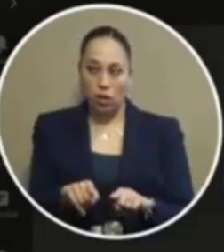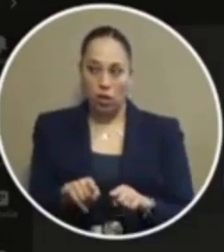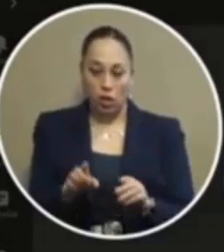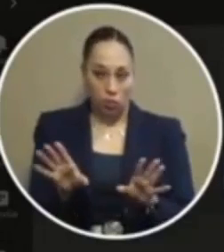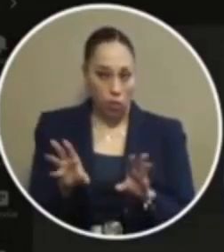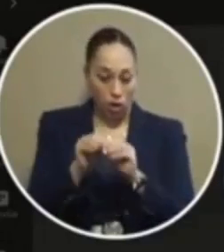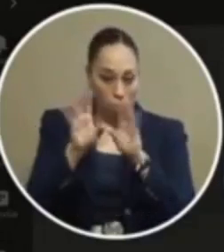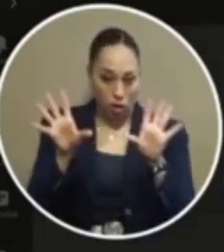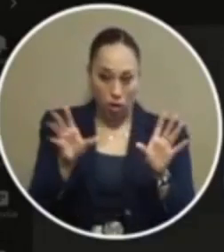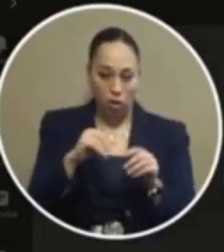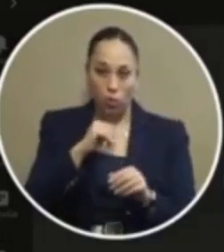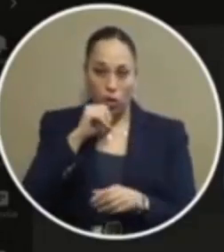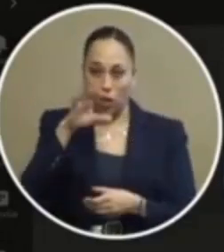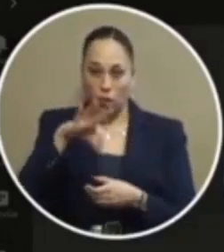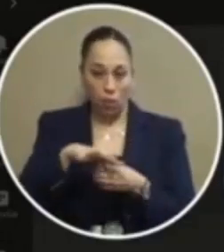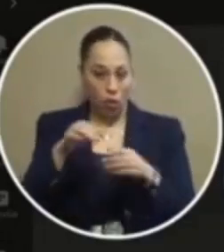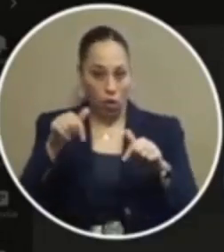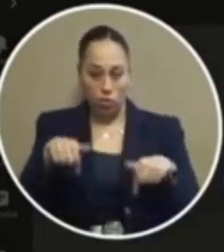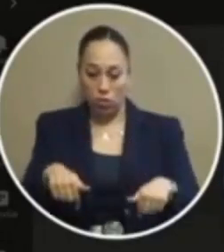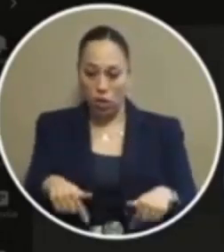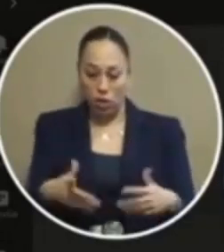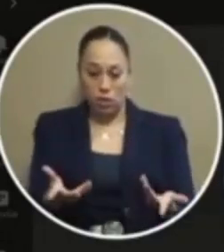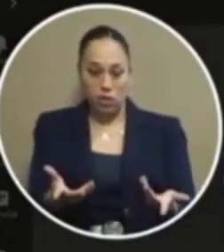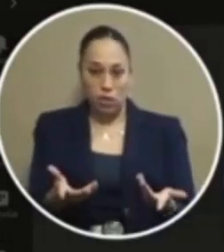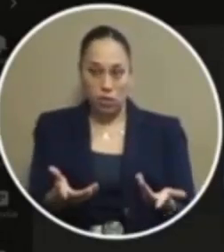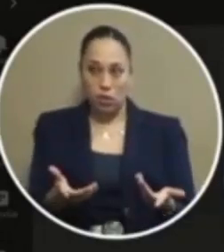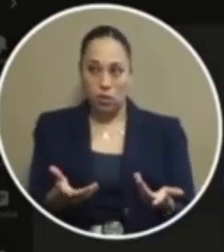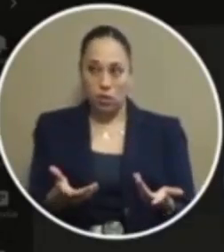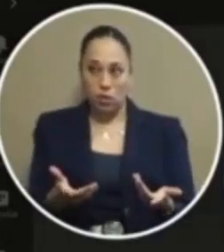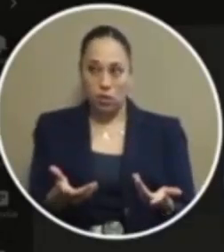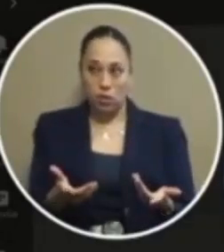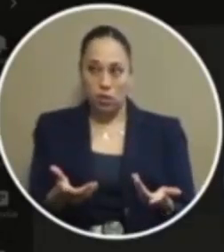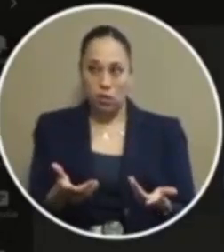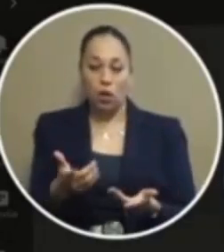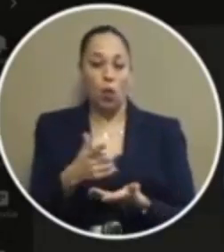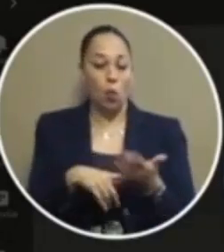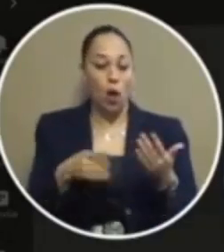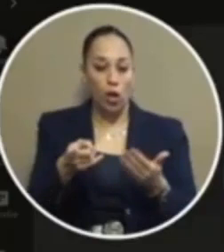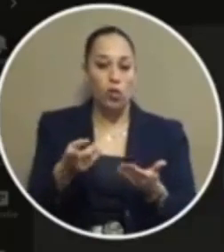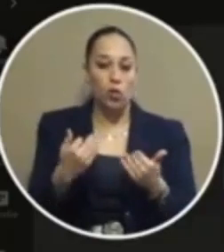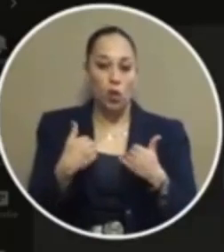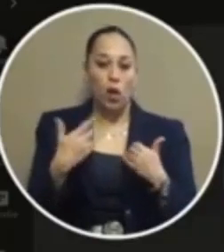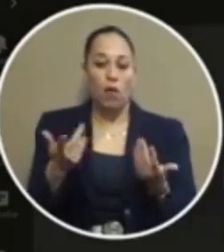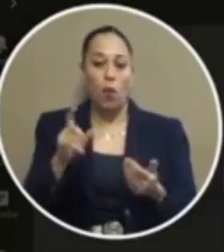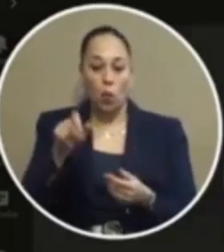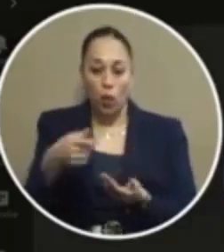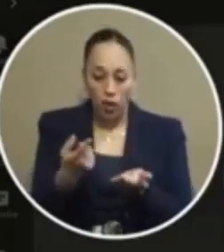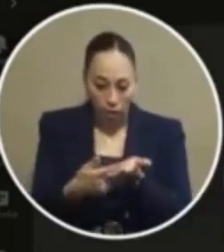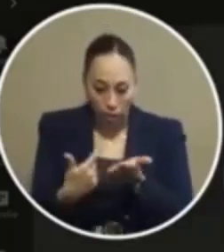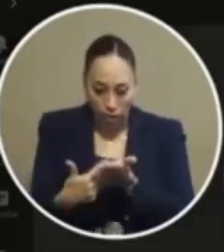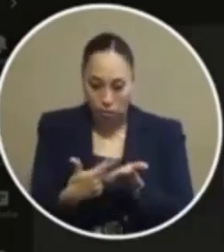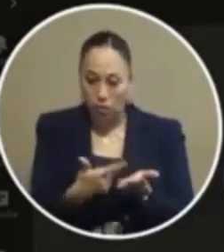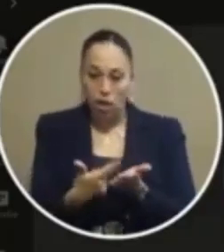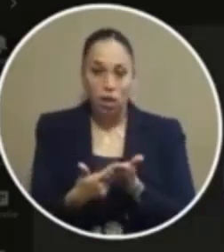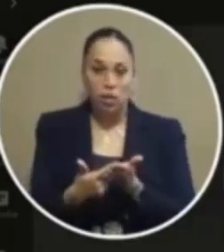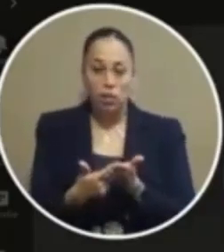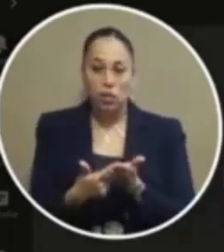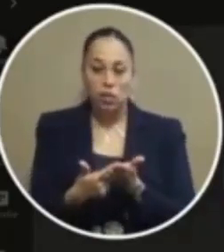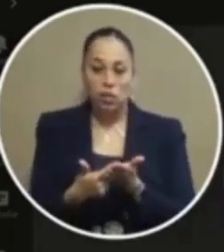clear we've had no votes on this so consequently the uh what you have is the discussion that's uh